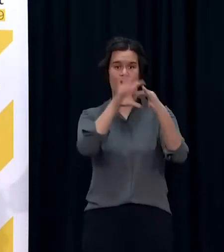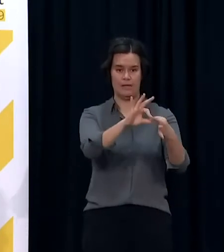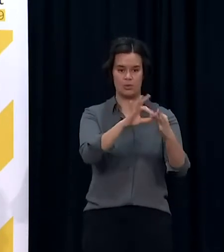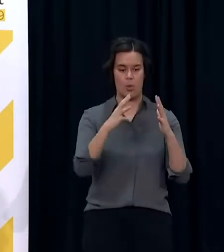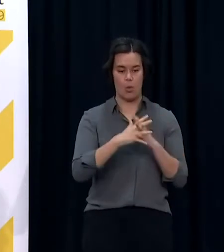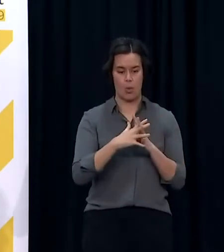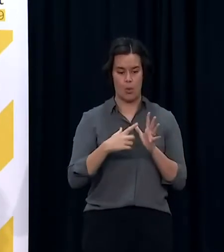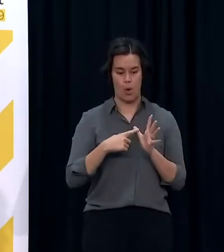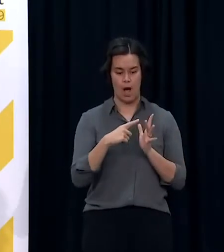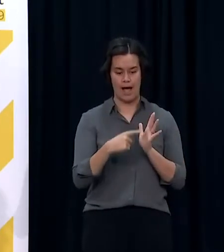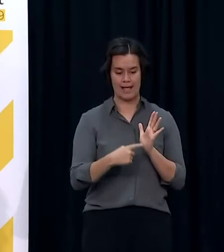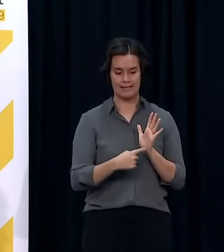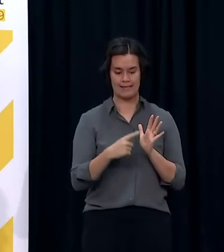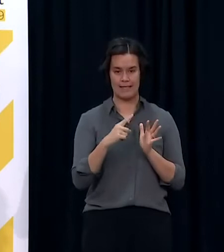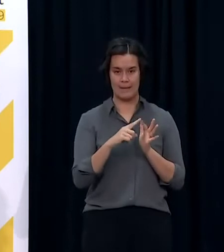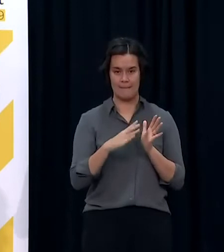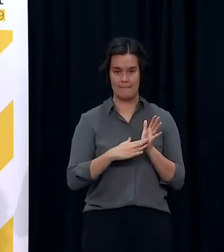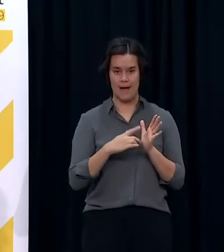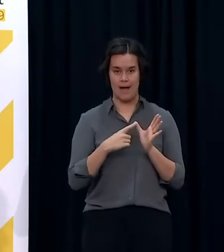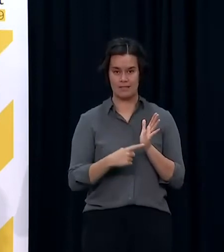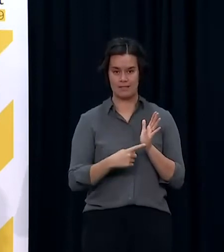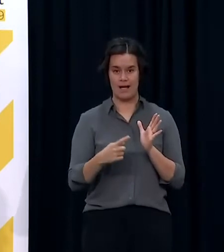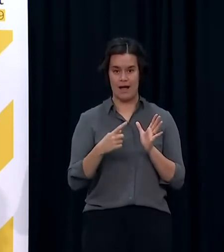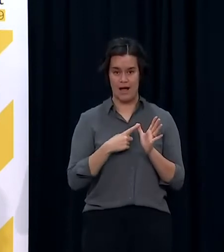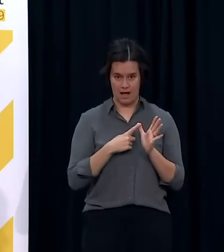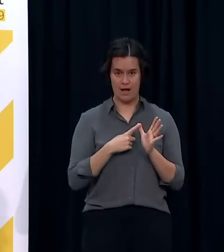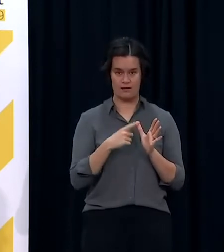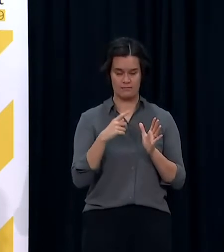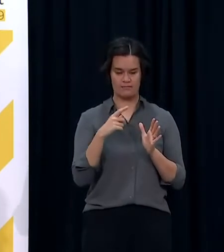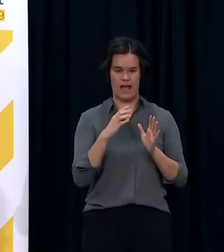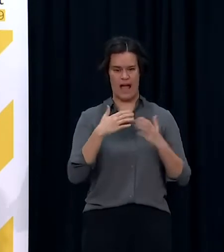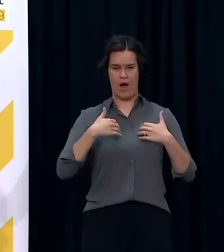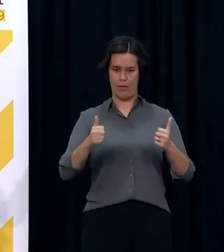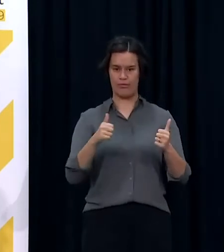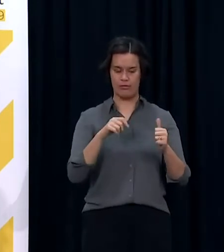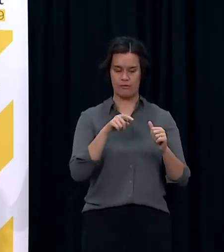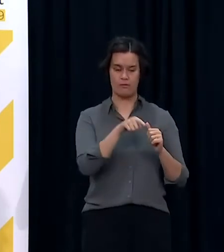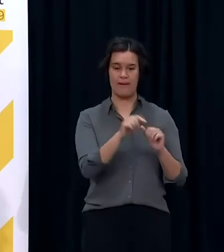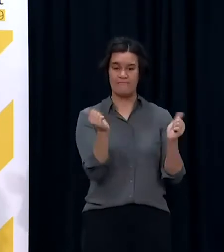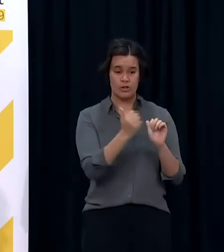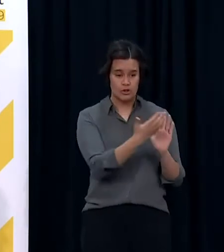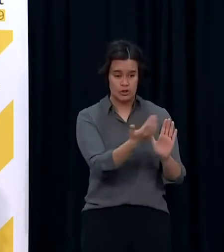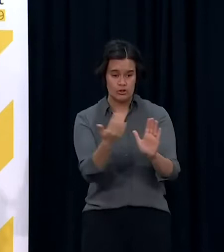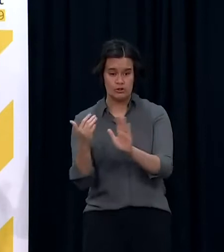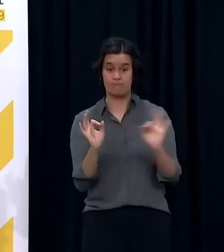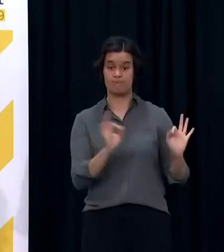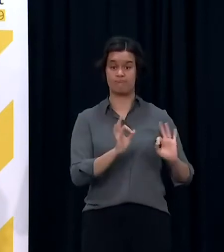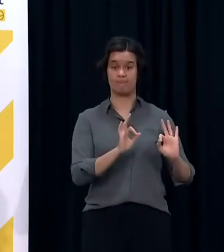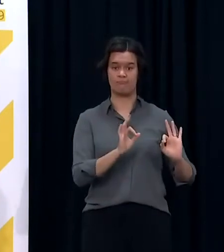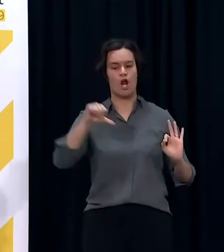both on site and at community centres. And all returned results are negative, with just 19 results still pending.